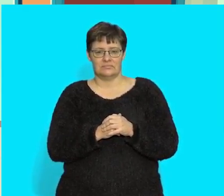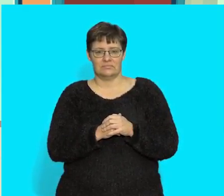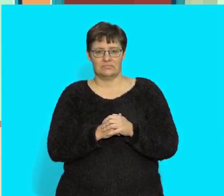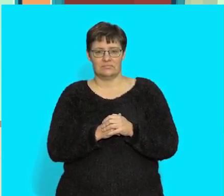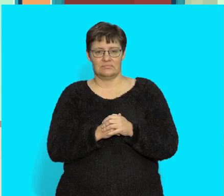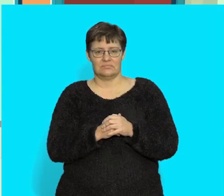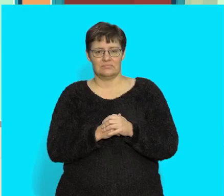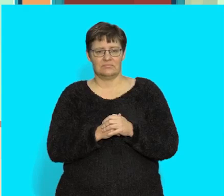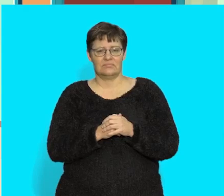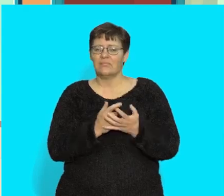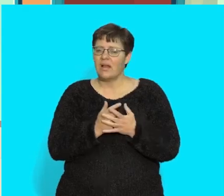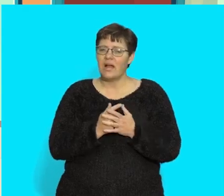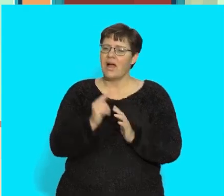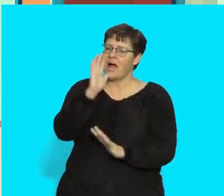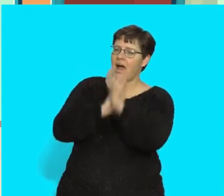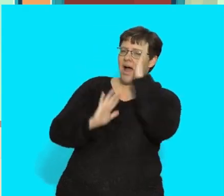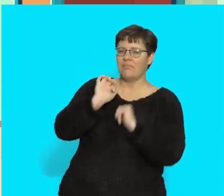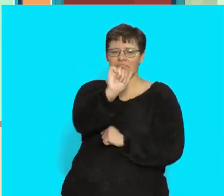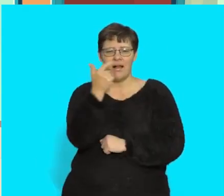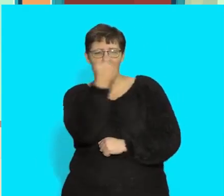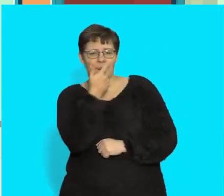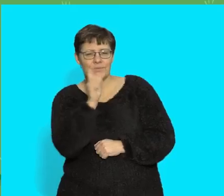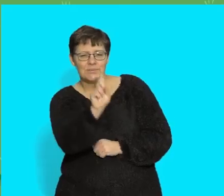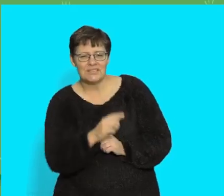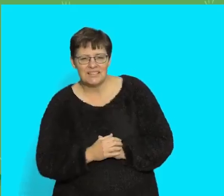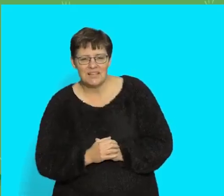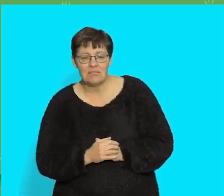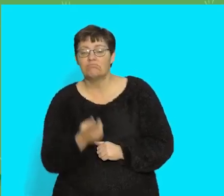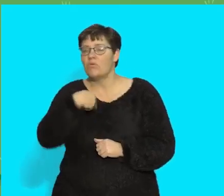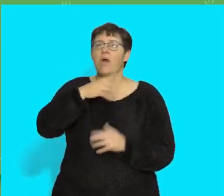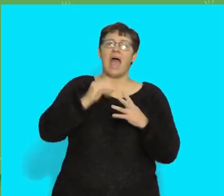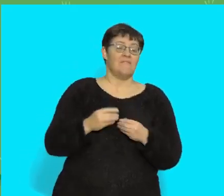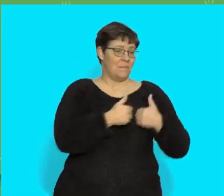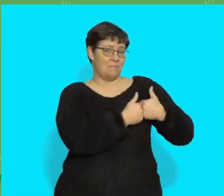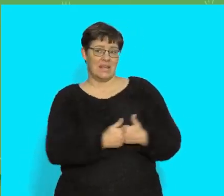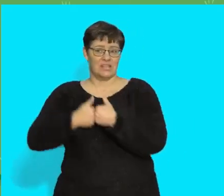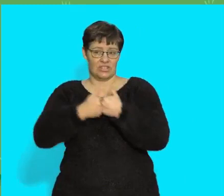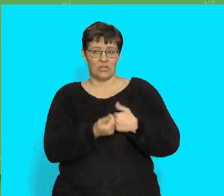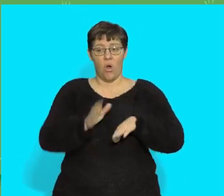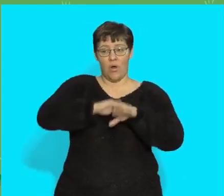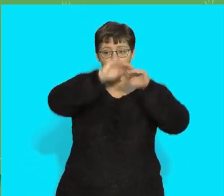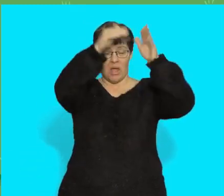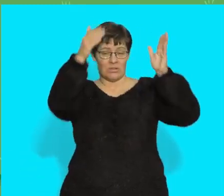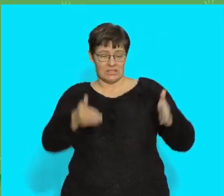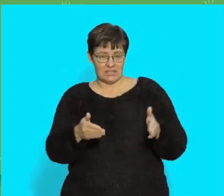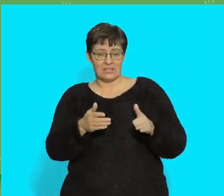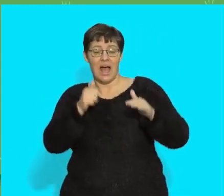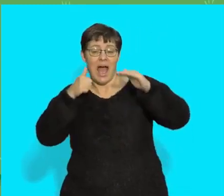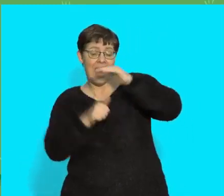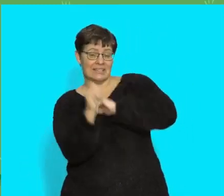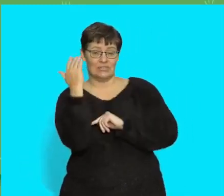Tell me about your lunch. Say, we had a picnic on the mountain under a tree.